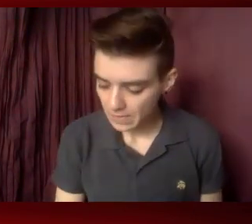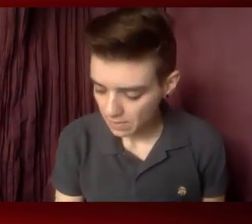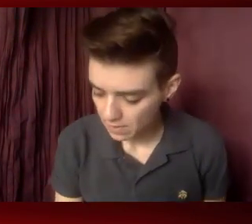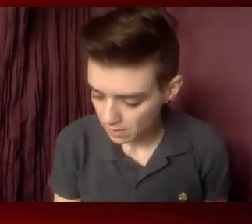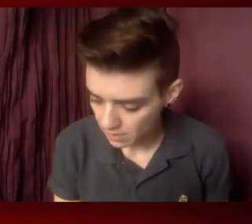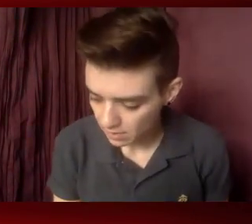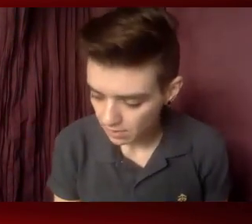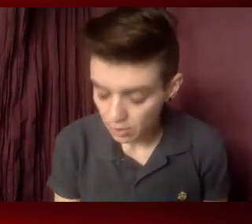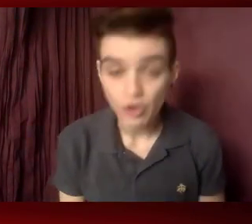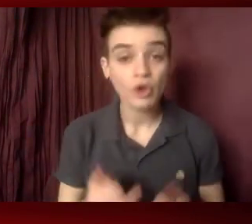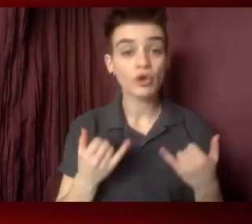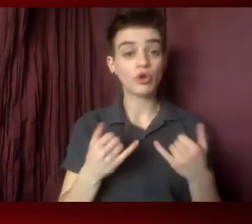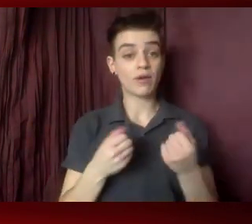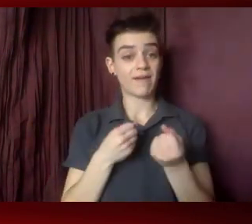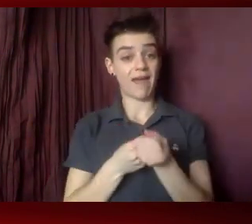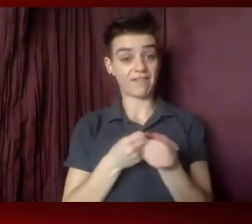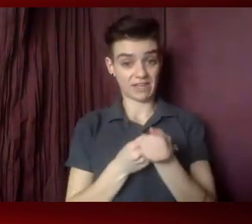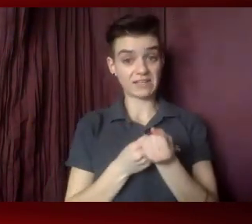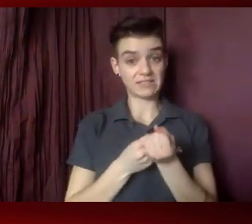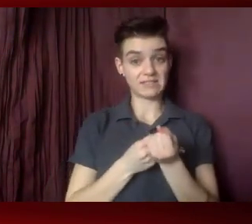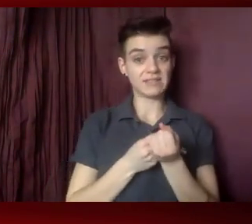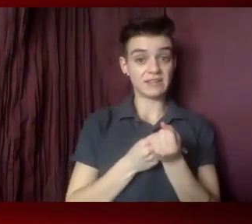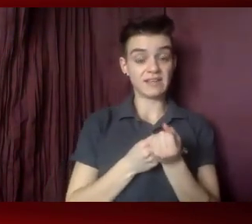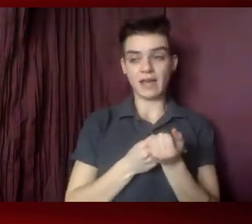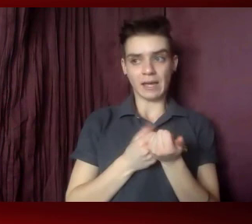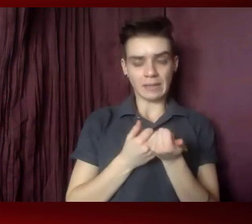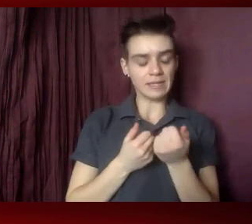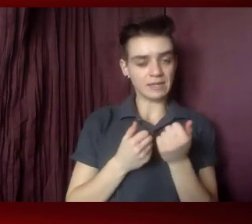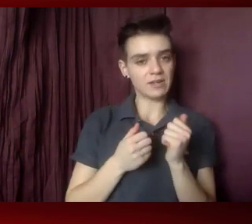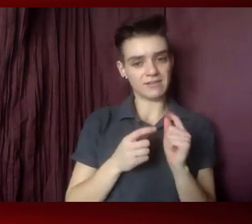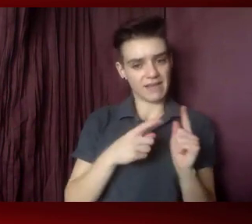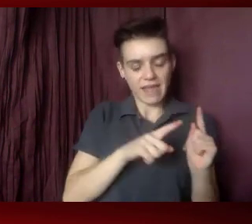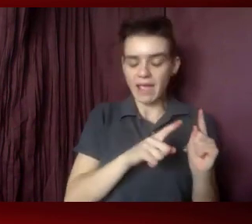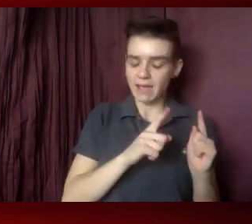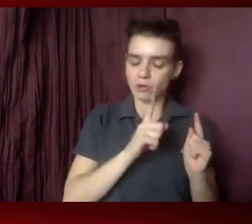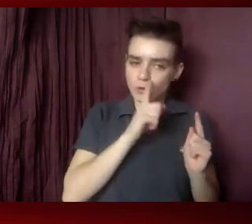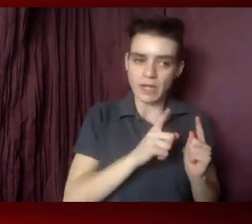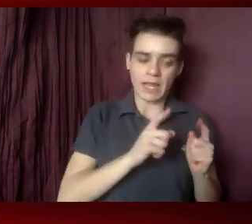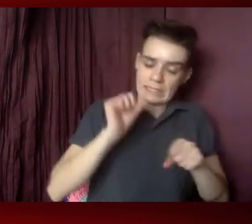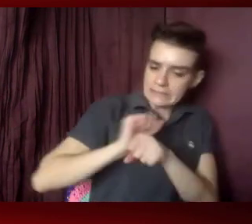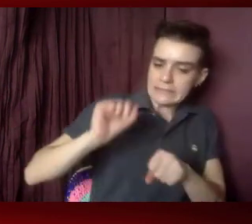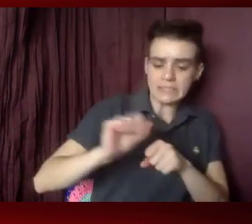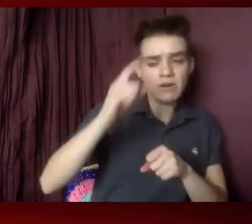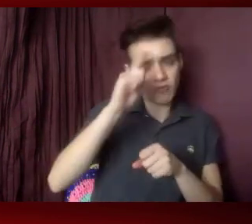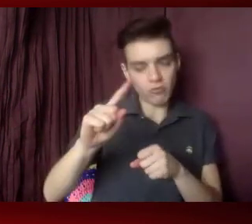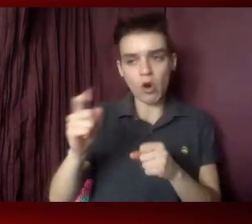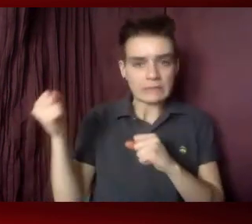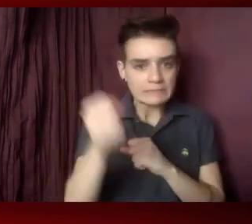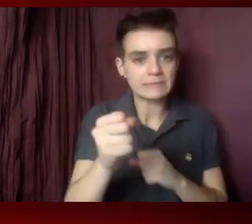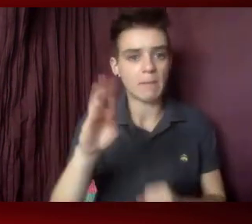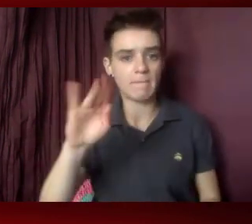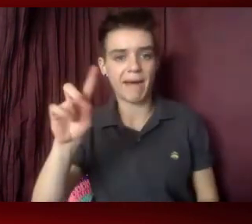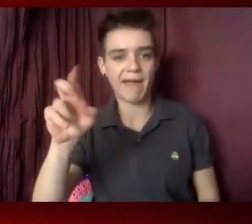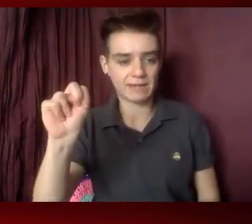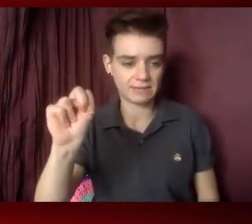community put a lot into getting the Biden-Harris team elected, and as part of that work, not only developed a list of policy asks, but